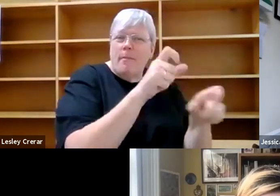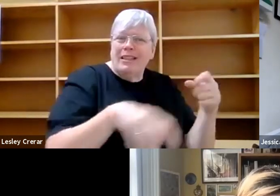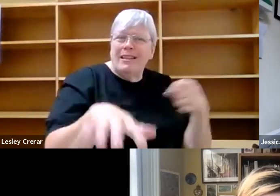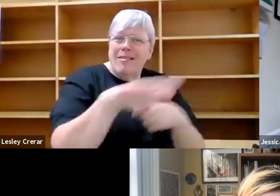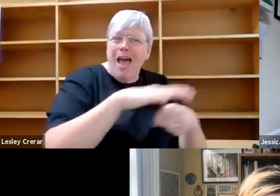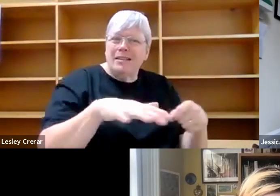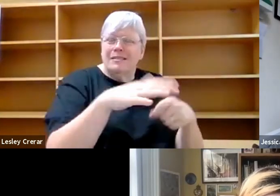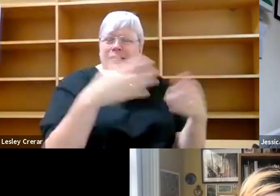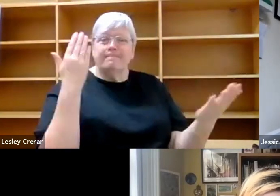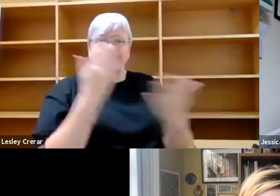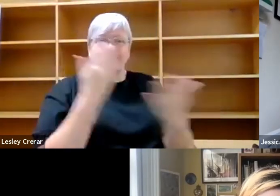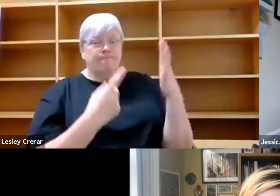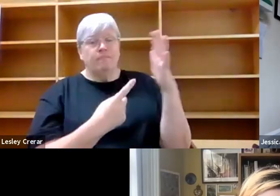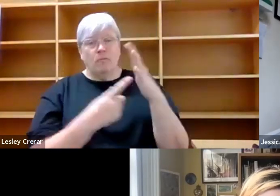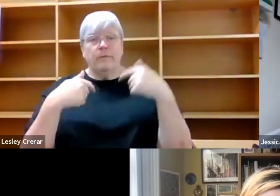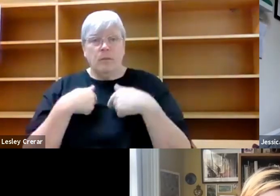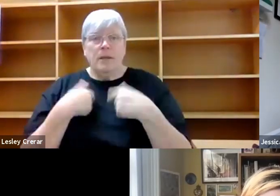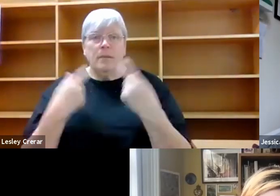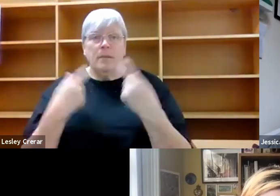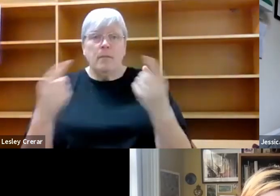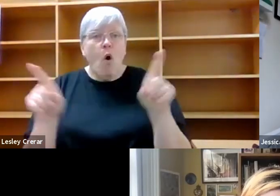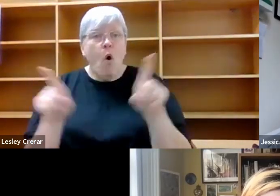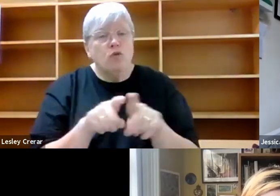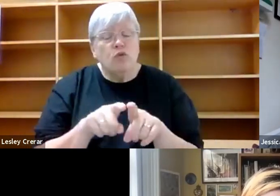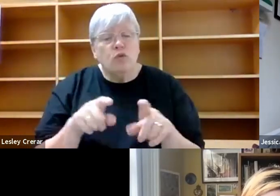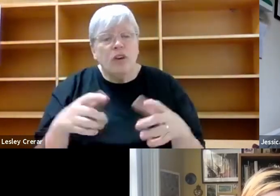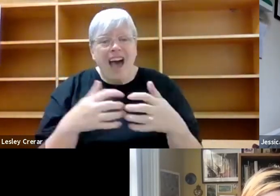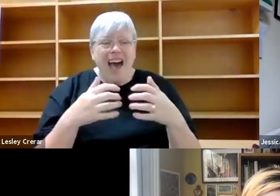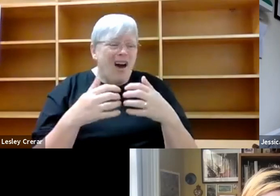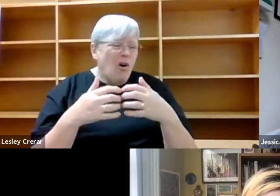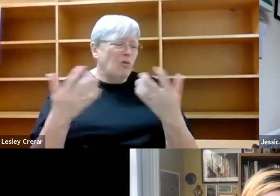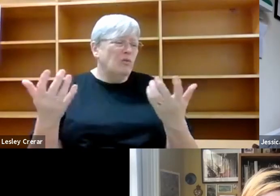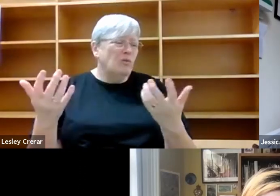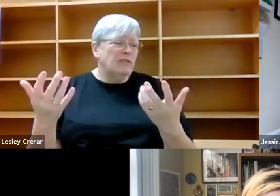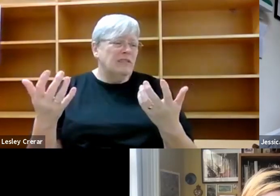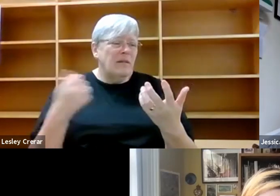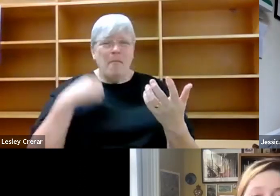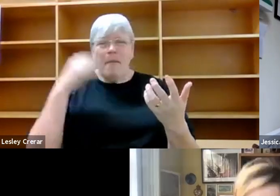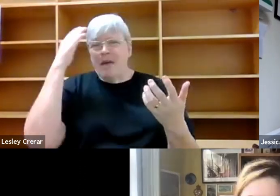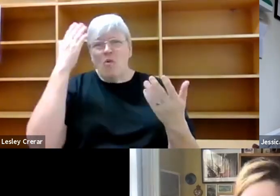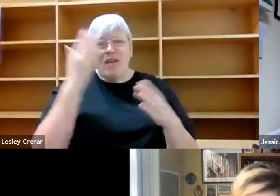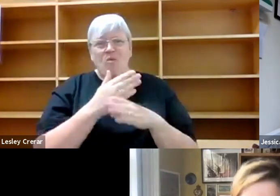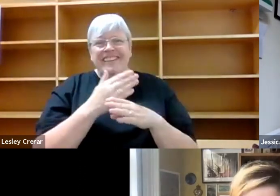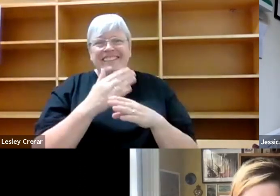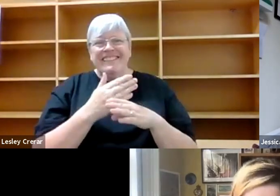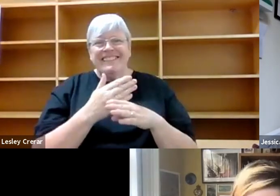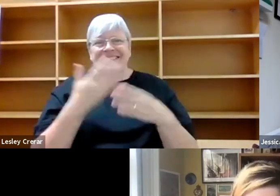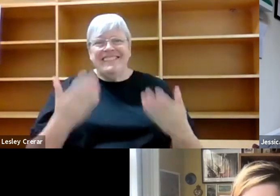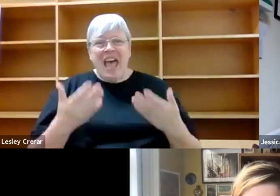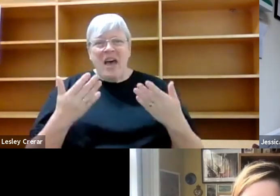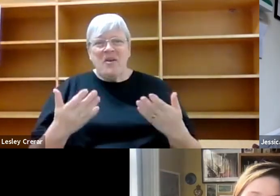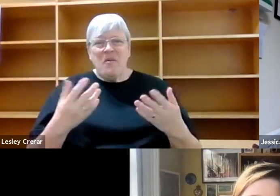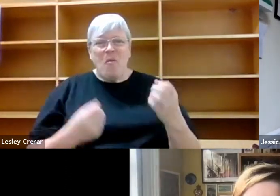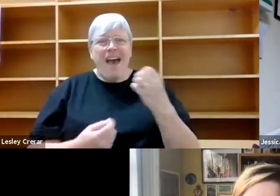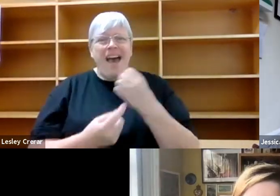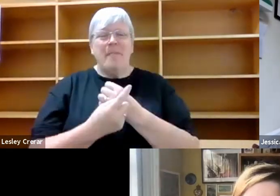Um, so that was important for me, but it was also like, how do I put it? It's kind of just how my brain works now. And I think this is what happens